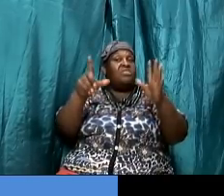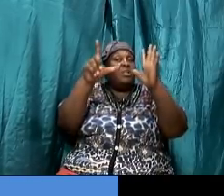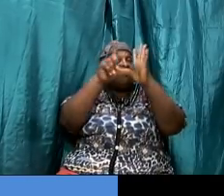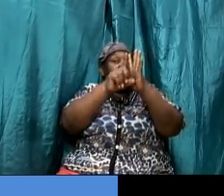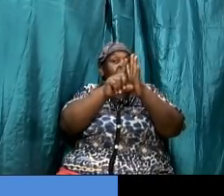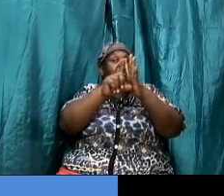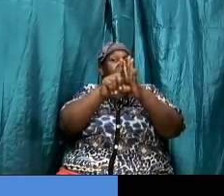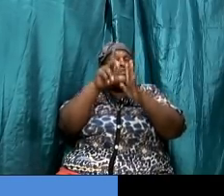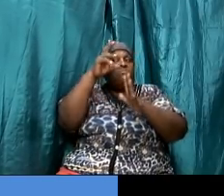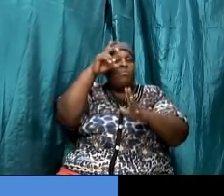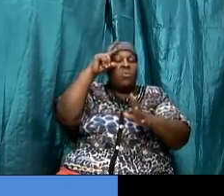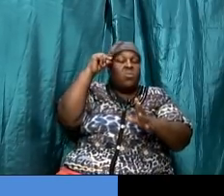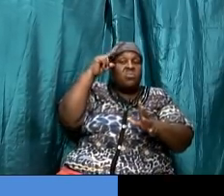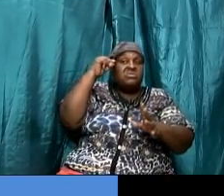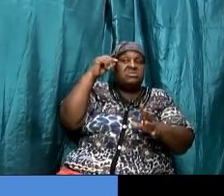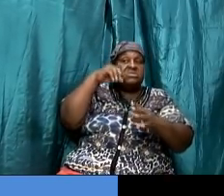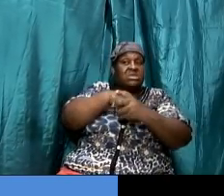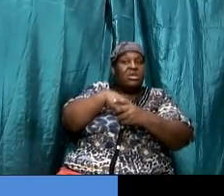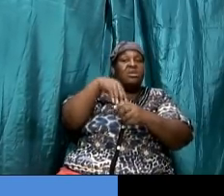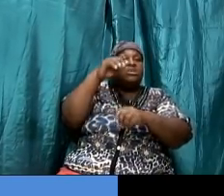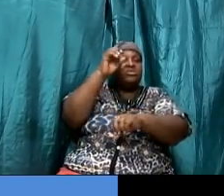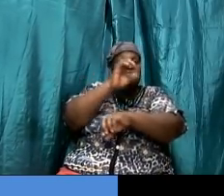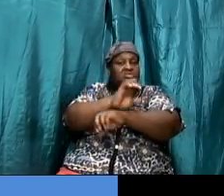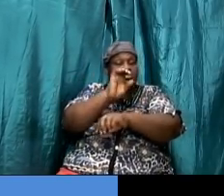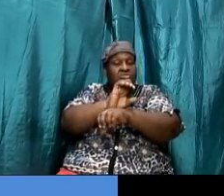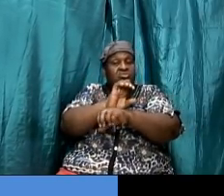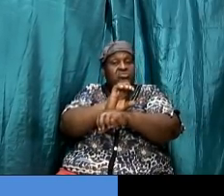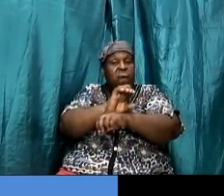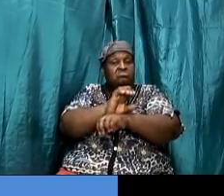we have a liberty in christ